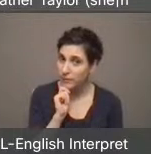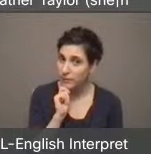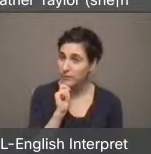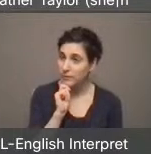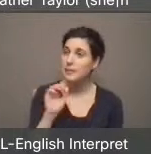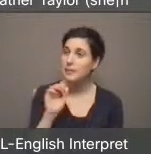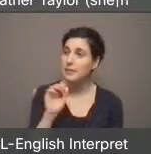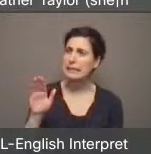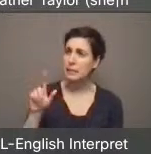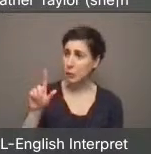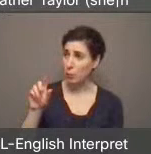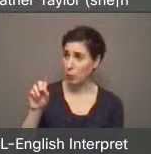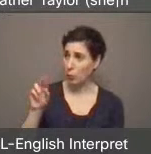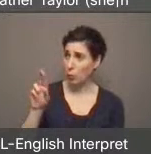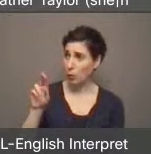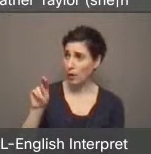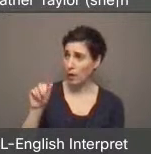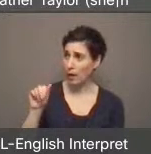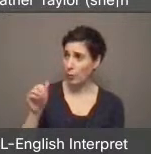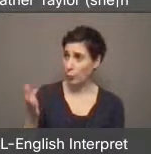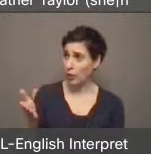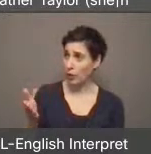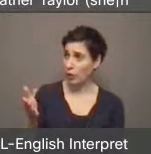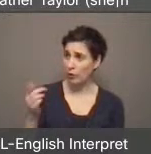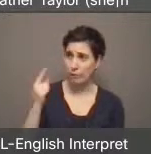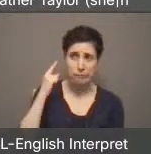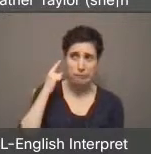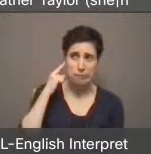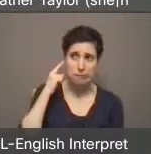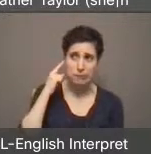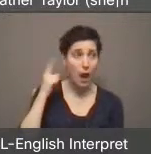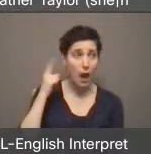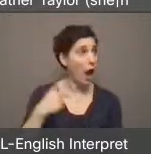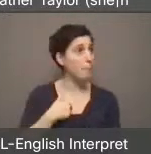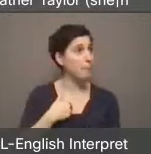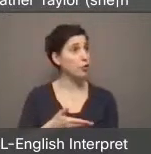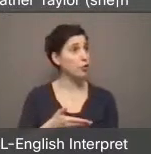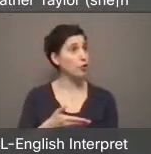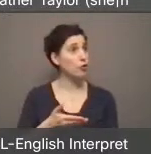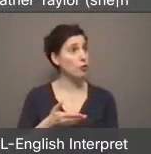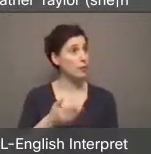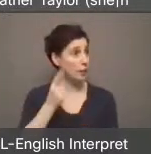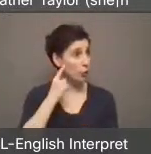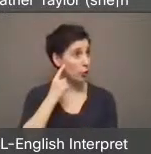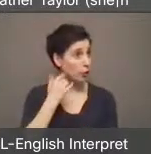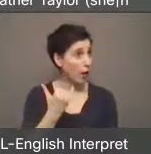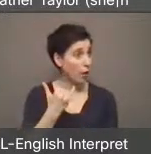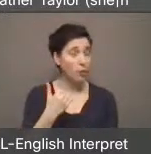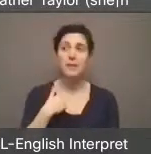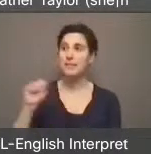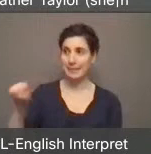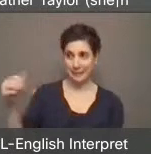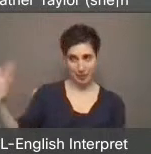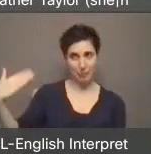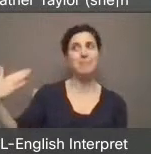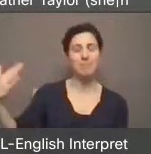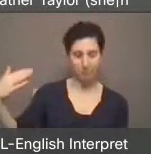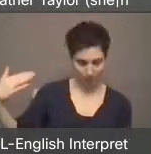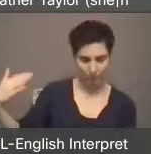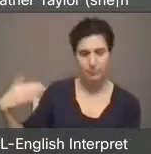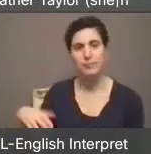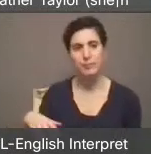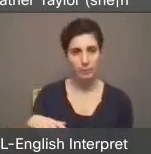Lorna, are you there? I think we're having a bit of difficulty. am here. Can you hear me now? We can hear you now. Yep. Go ahead.